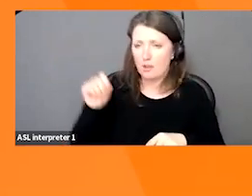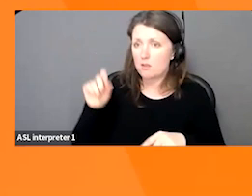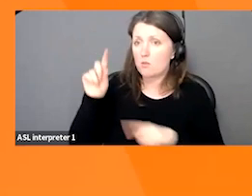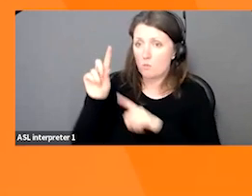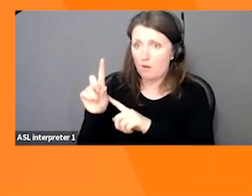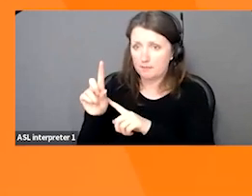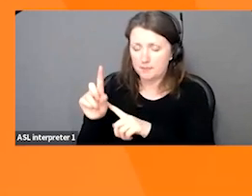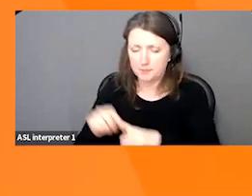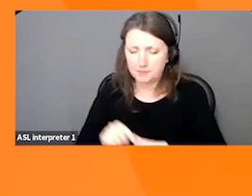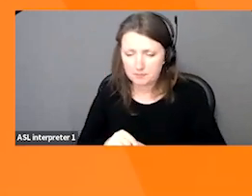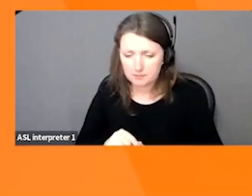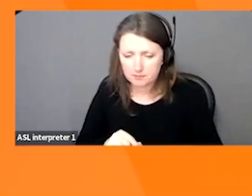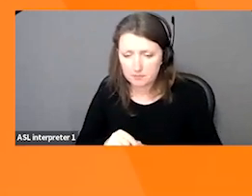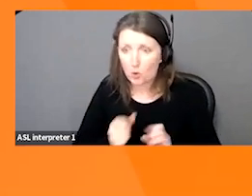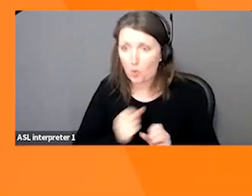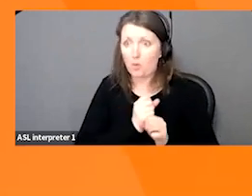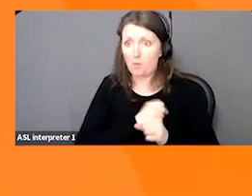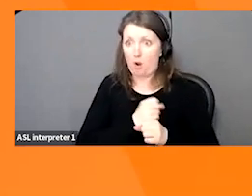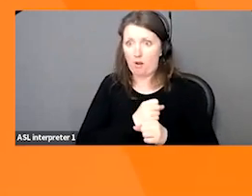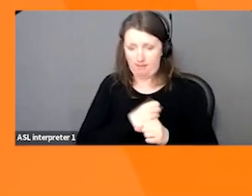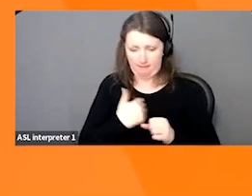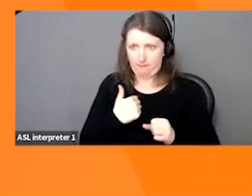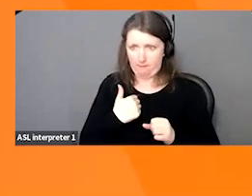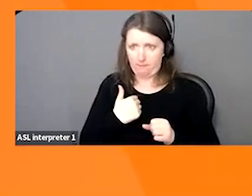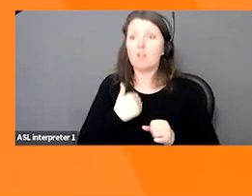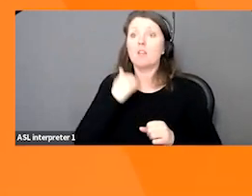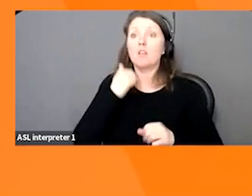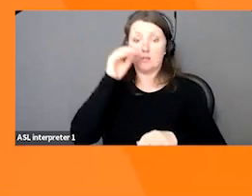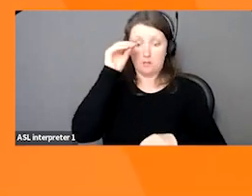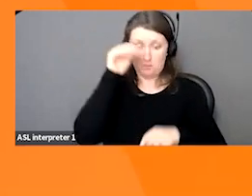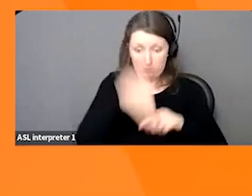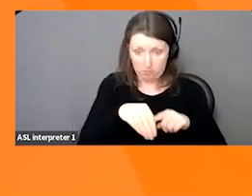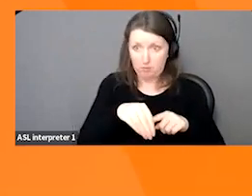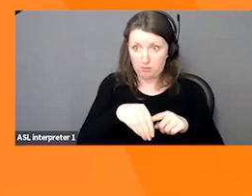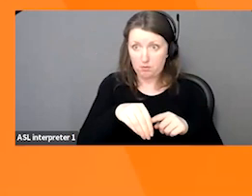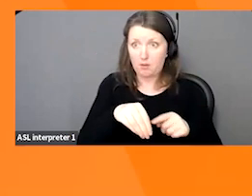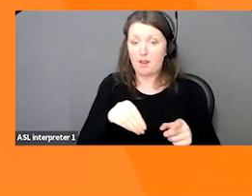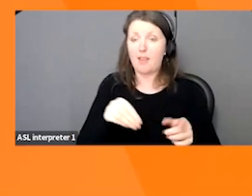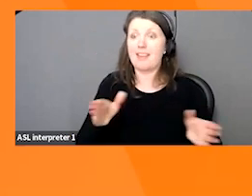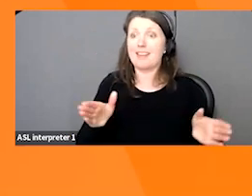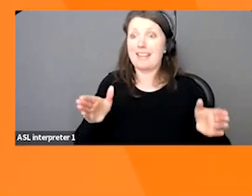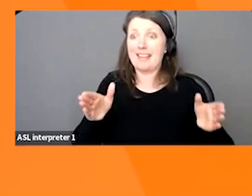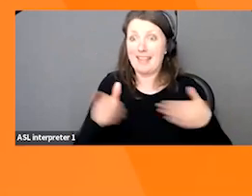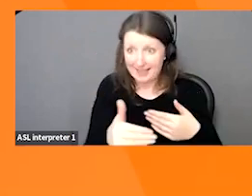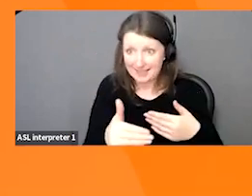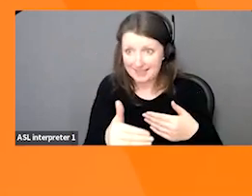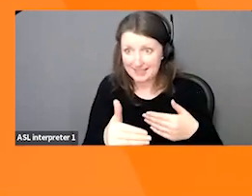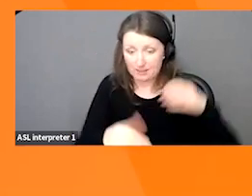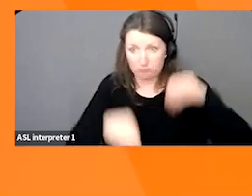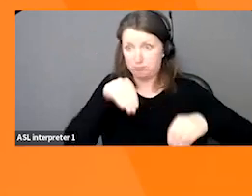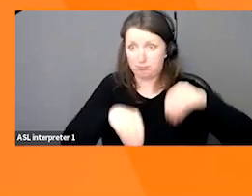actual product. It could go into a case, it could go on to a pallet, which could be identified, and the entire